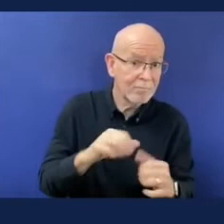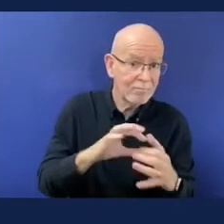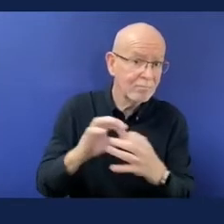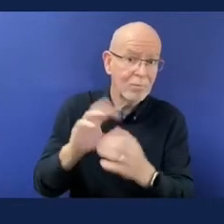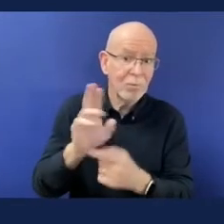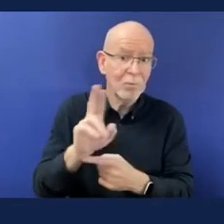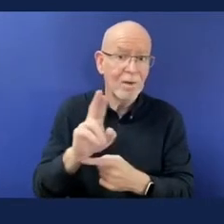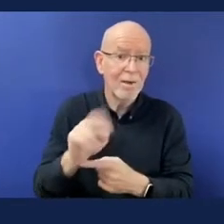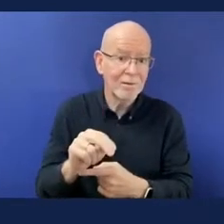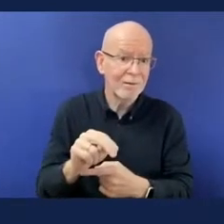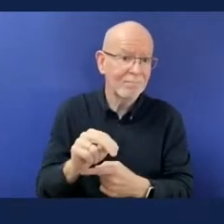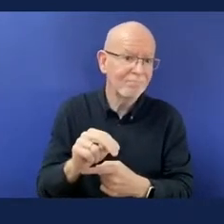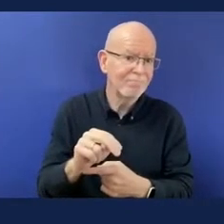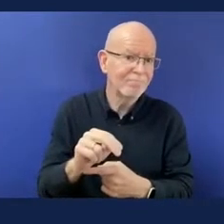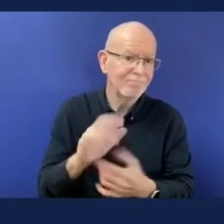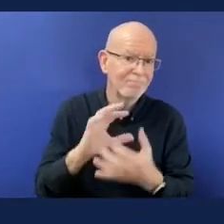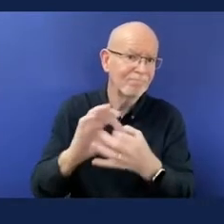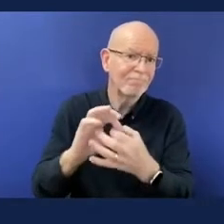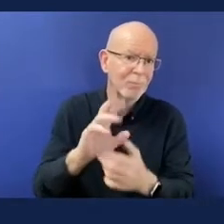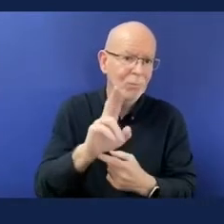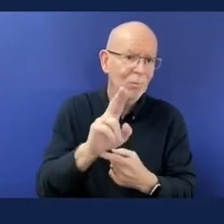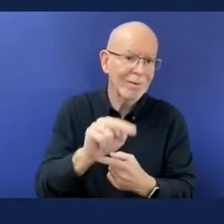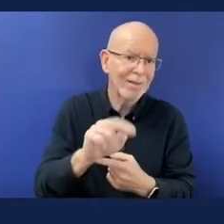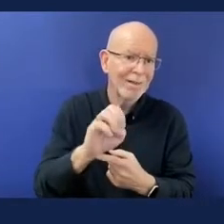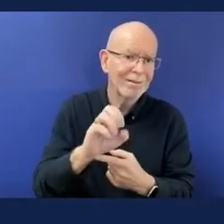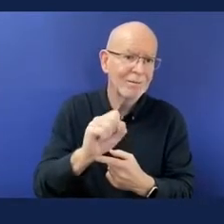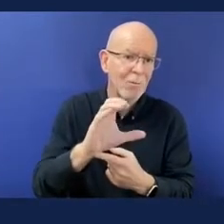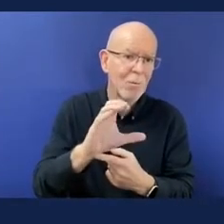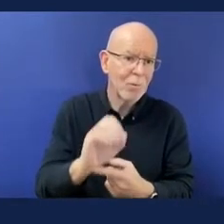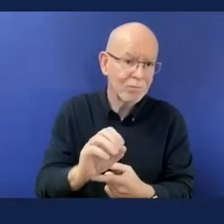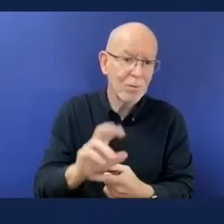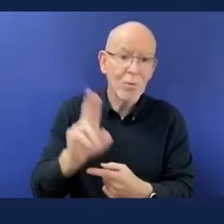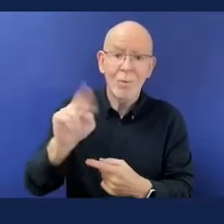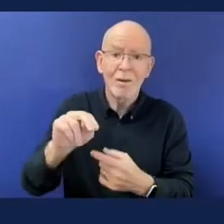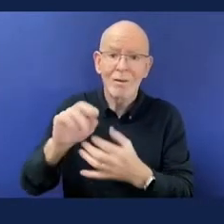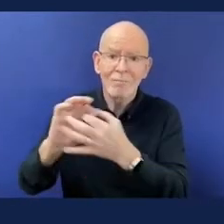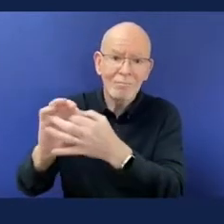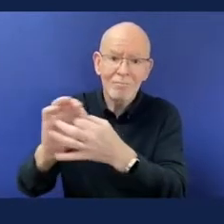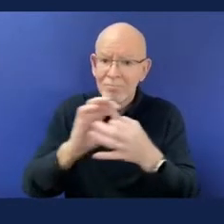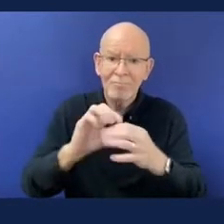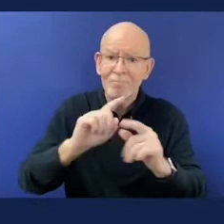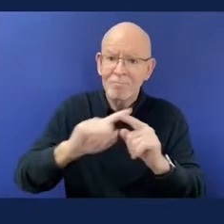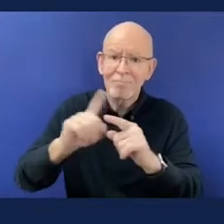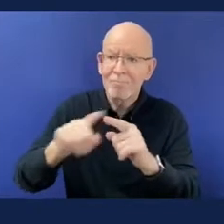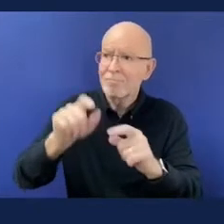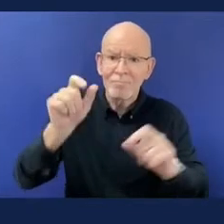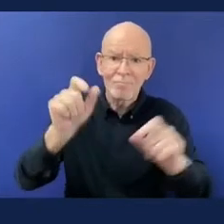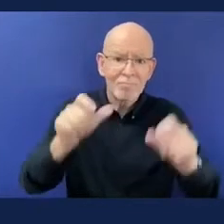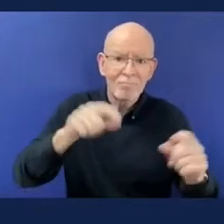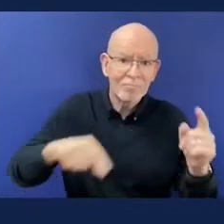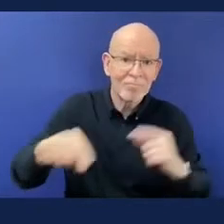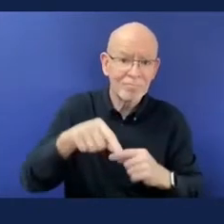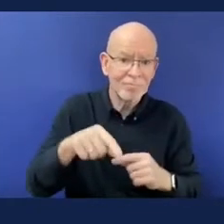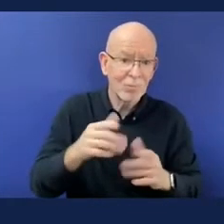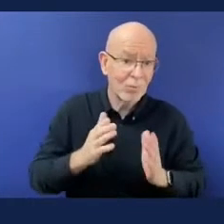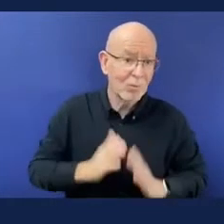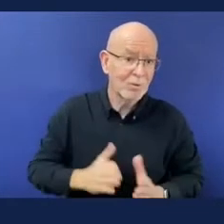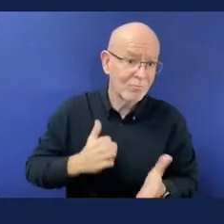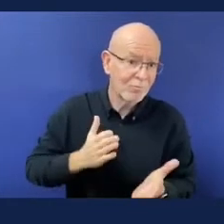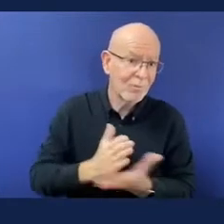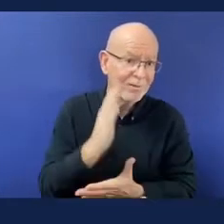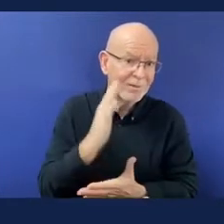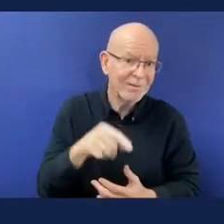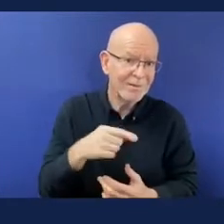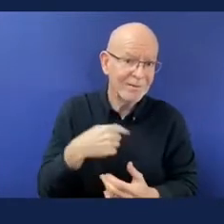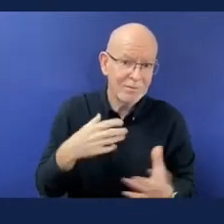of 1.2 billion people. Now we decided to launch this campaign on the 19th of August five days before the opening ceremony